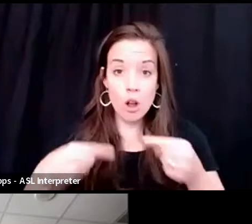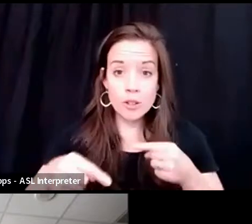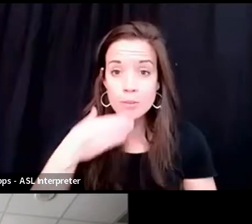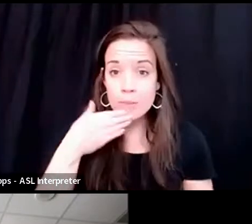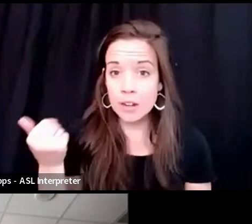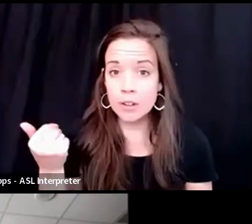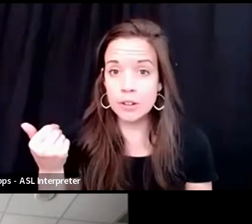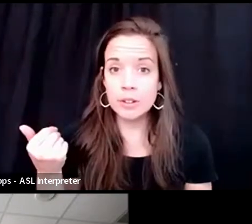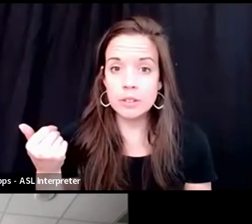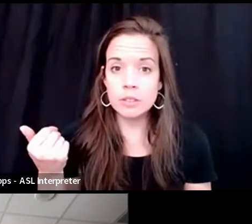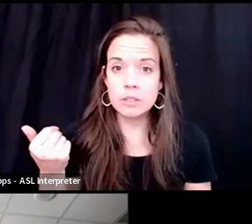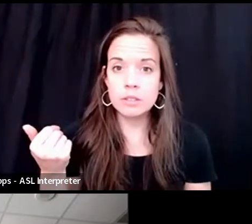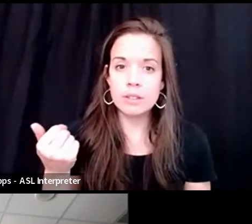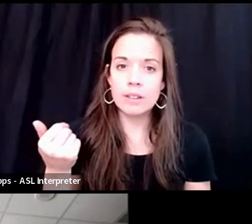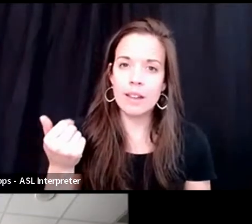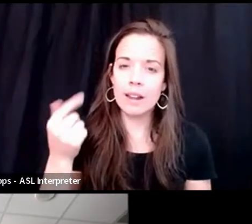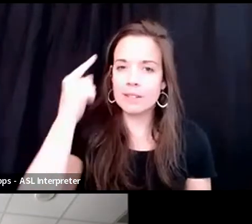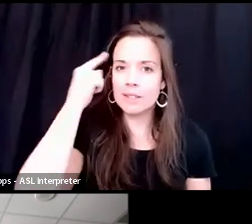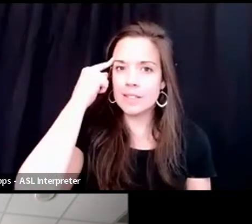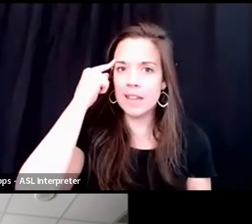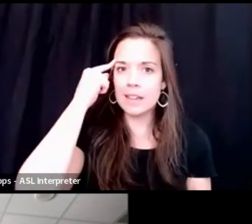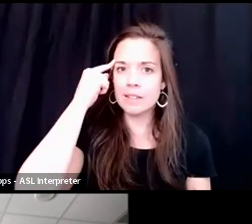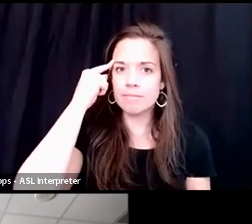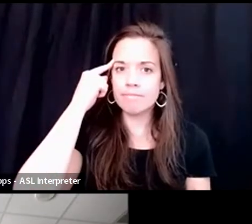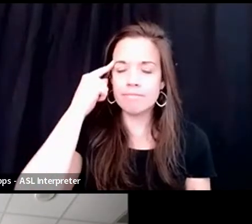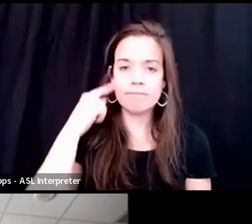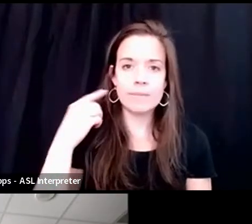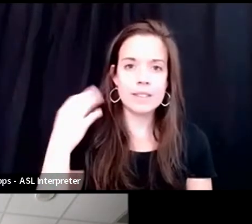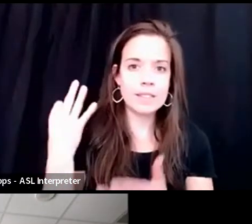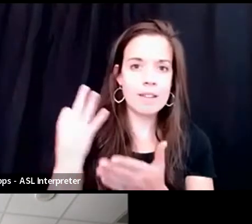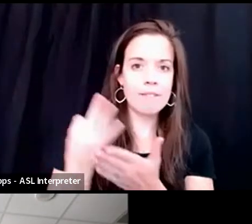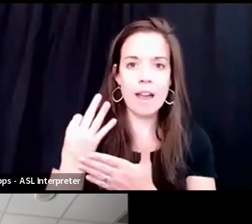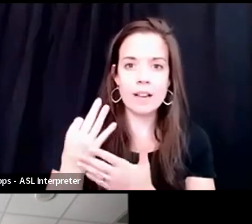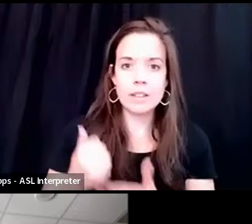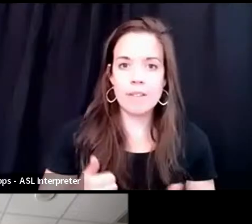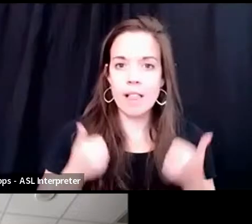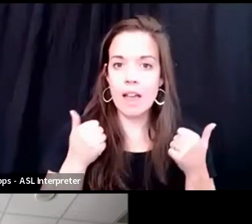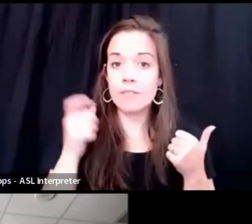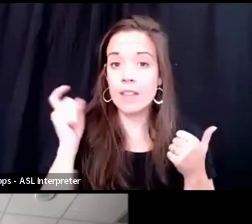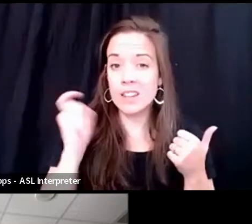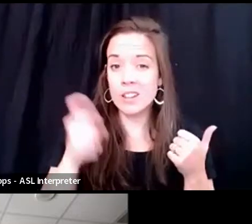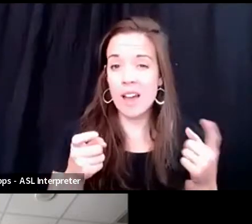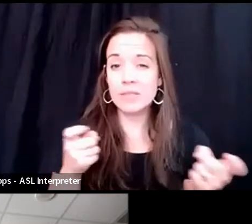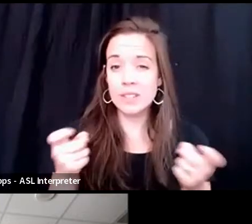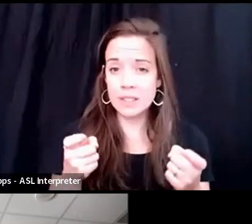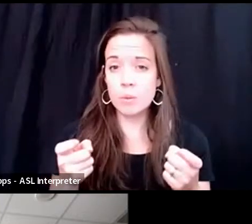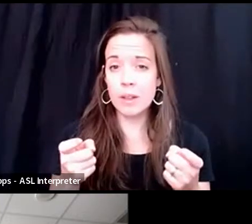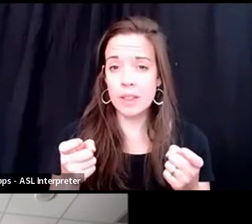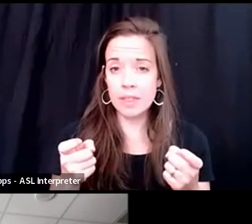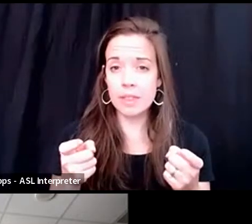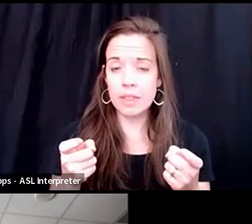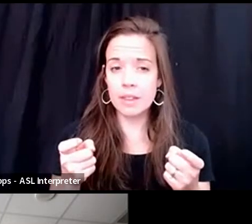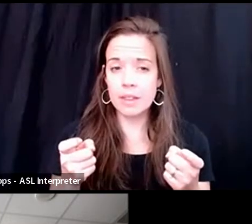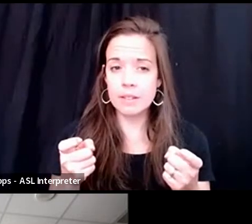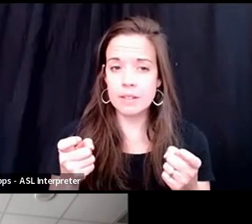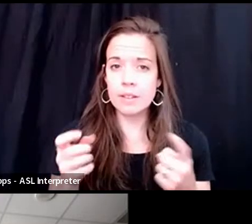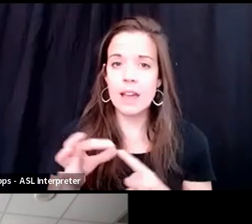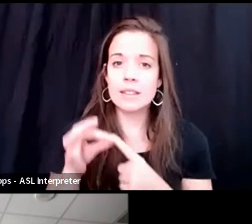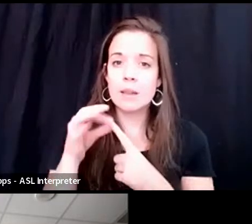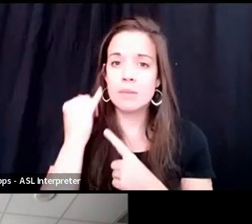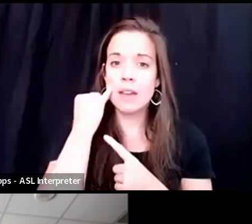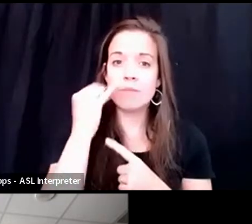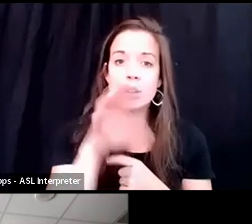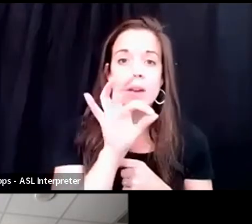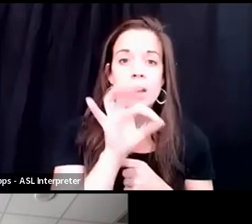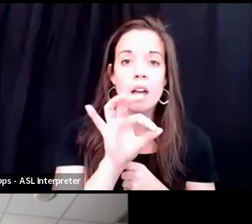And I just think that it's a fact of life that you'll have to deal with, except if you pick a firm